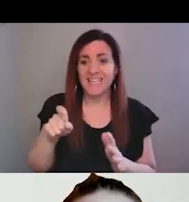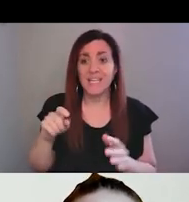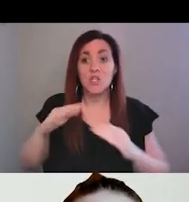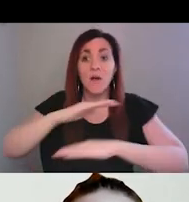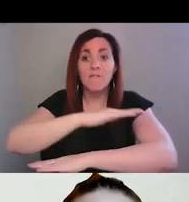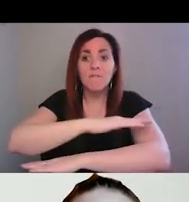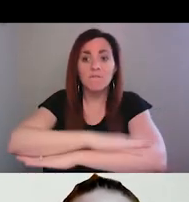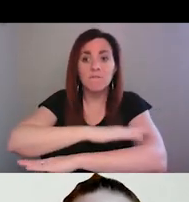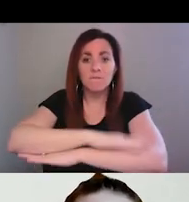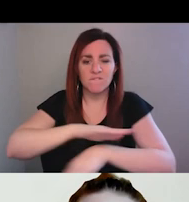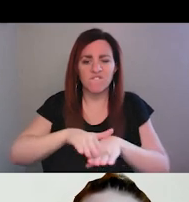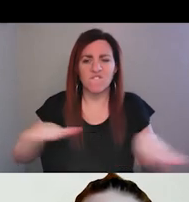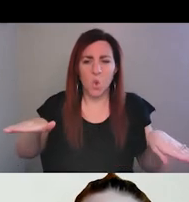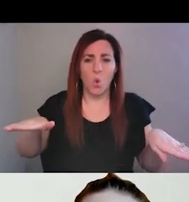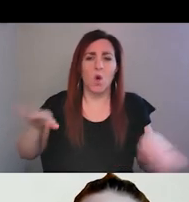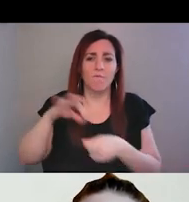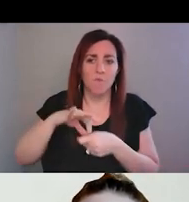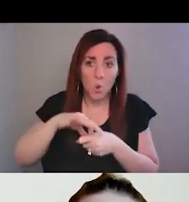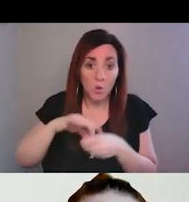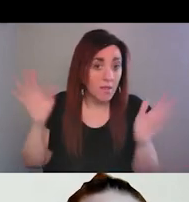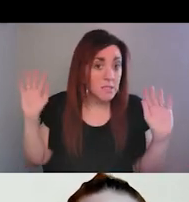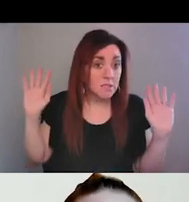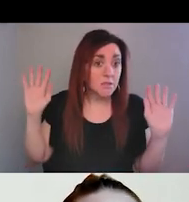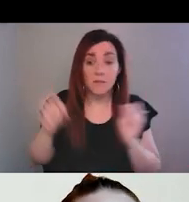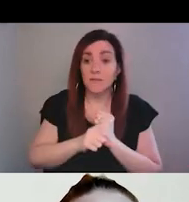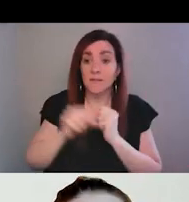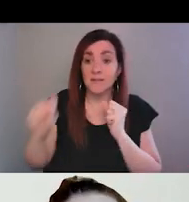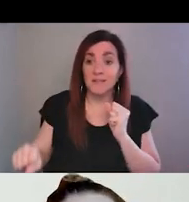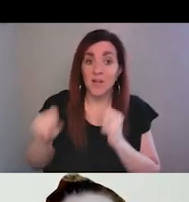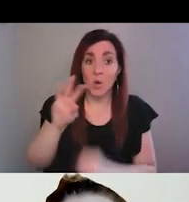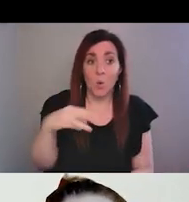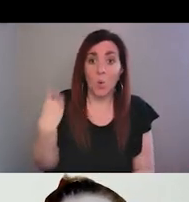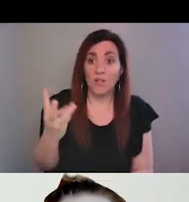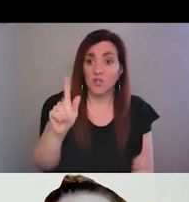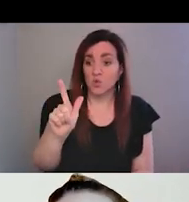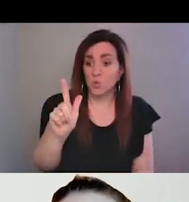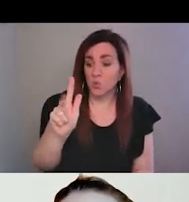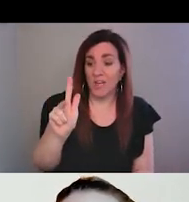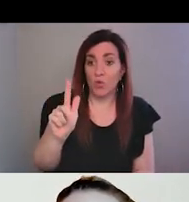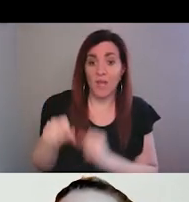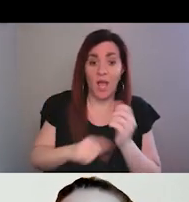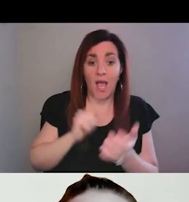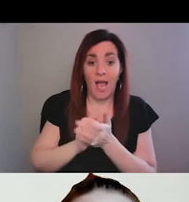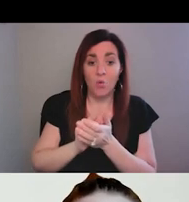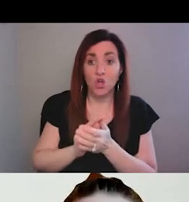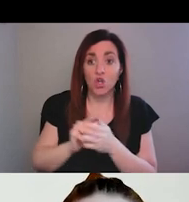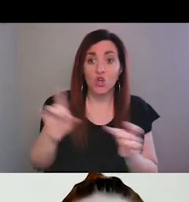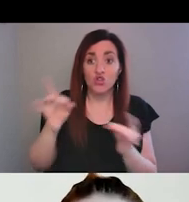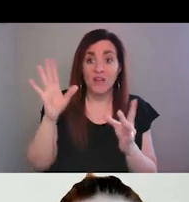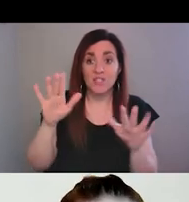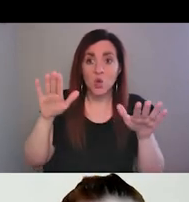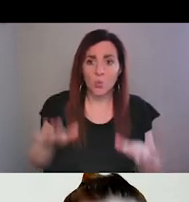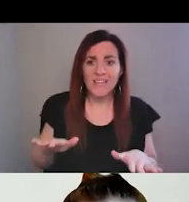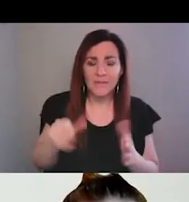And what this does, and it extends Washington's 23 hour crisis relief center model to, um, people who are under